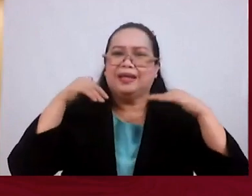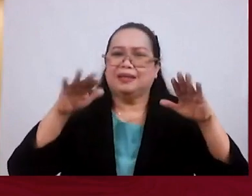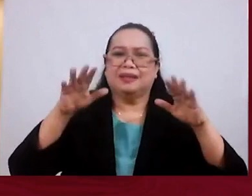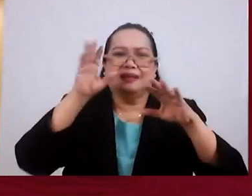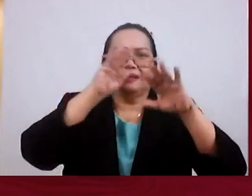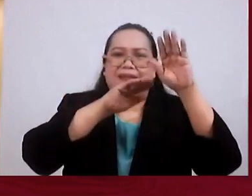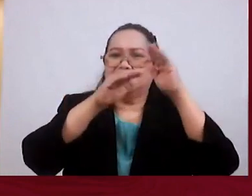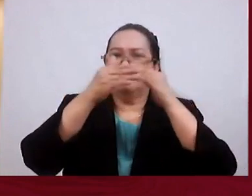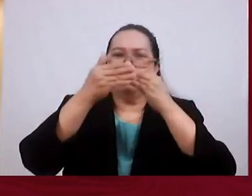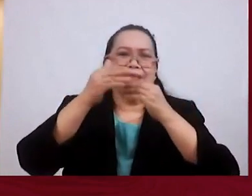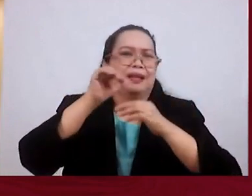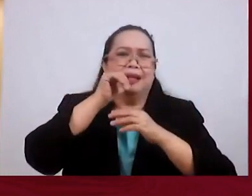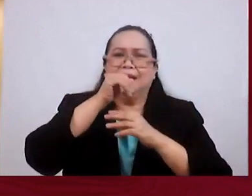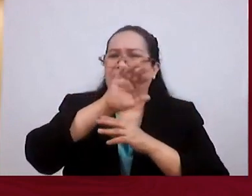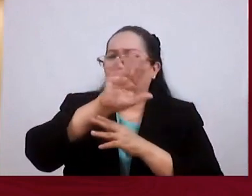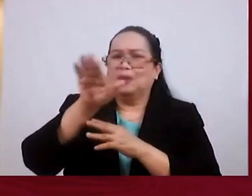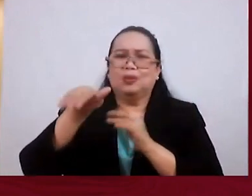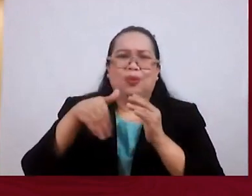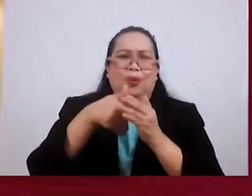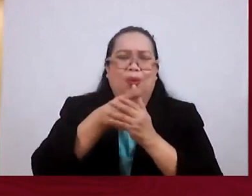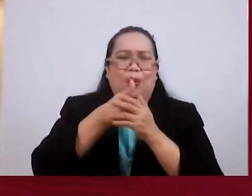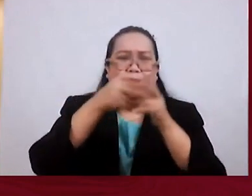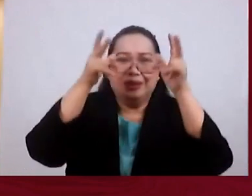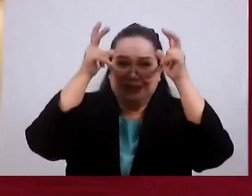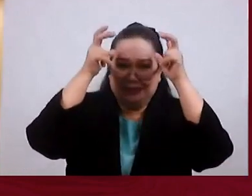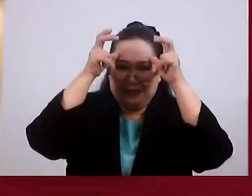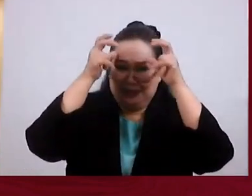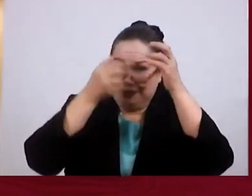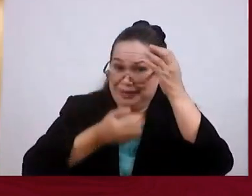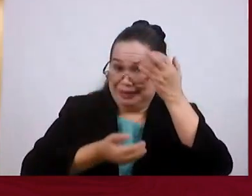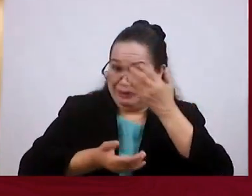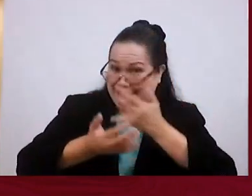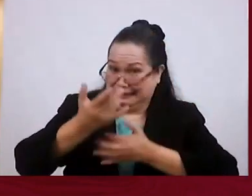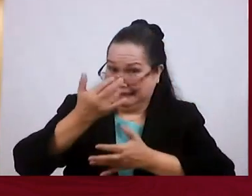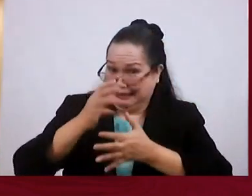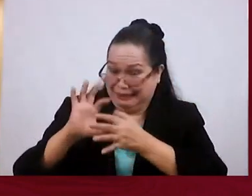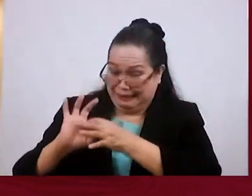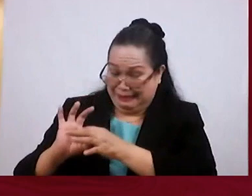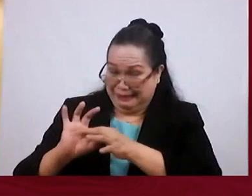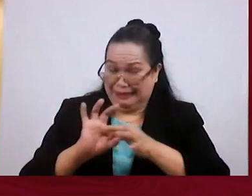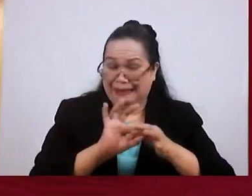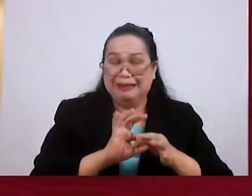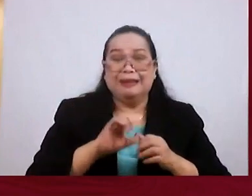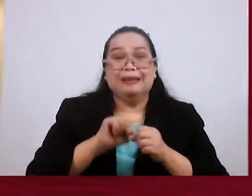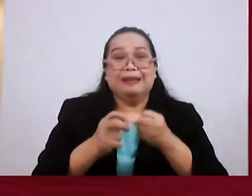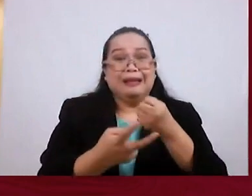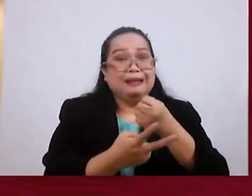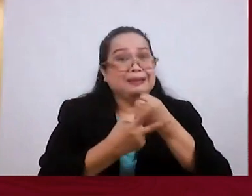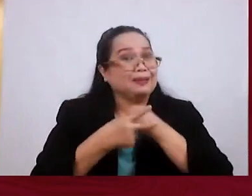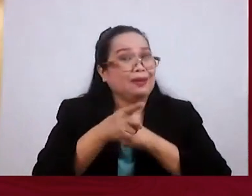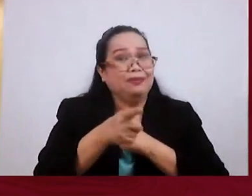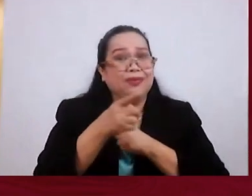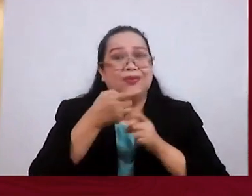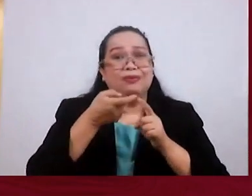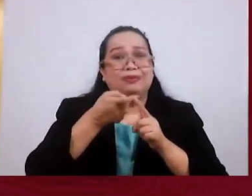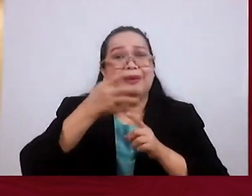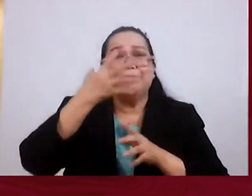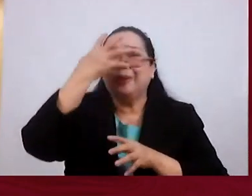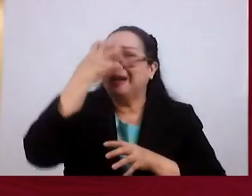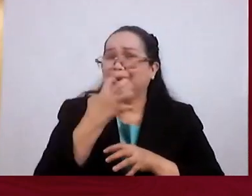Not all the devils In hell Even if they work Together Can rescue you From the wrath Of God